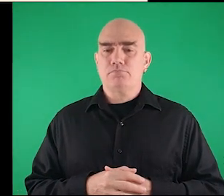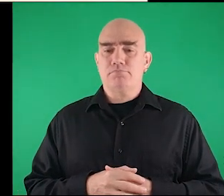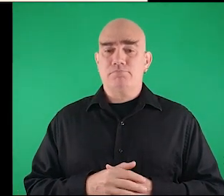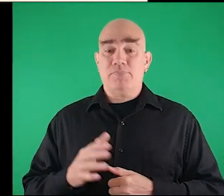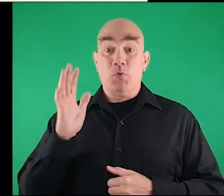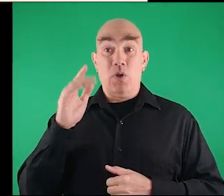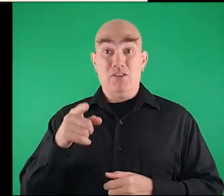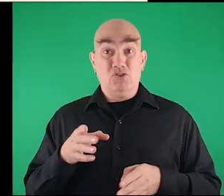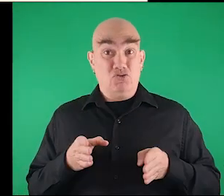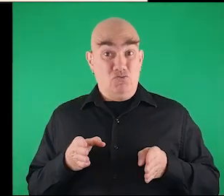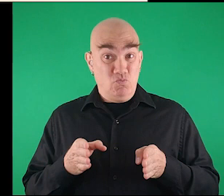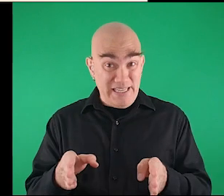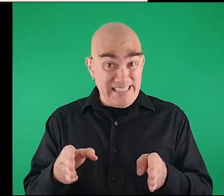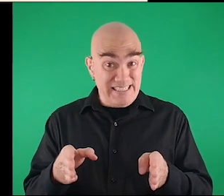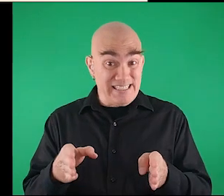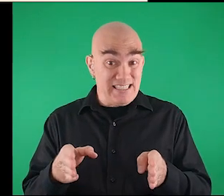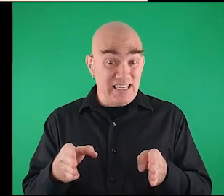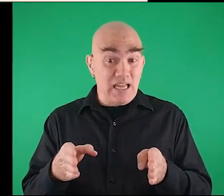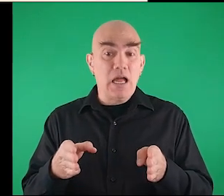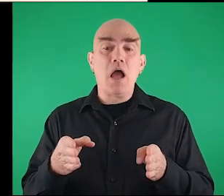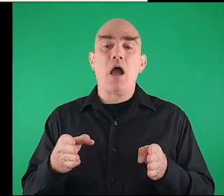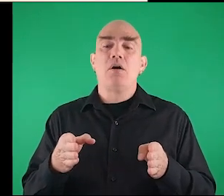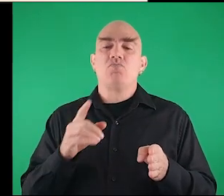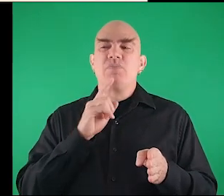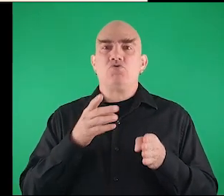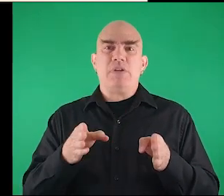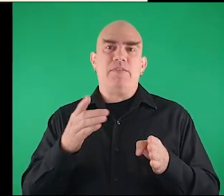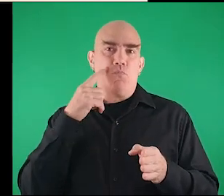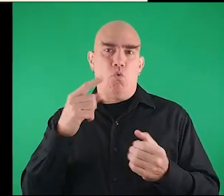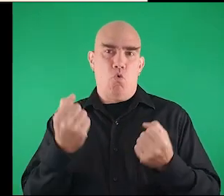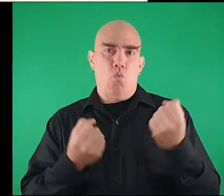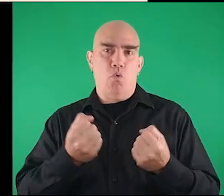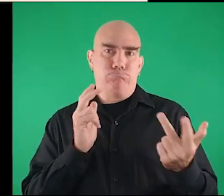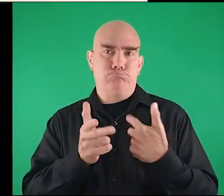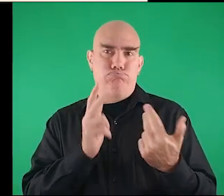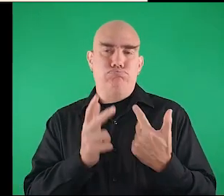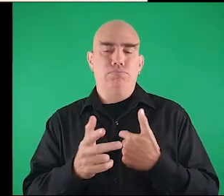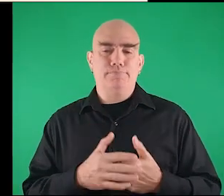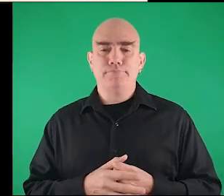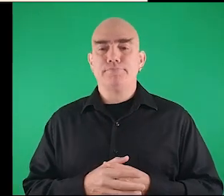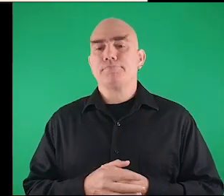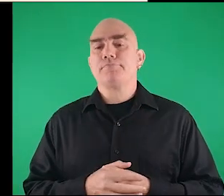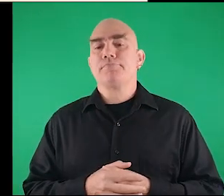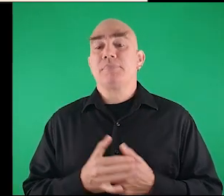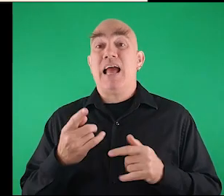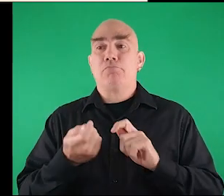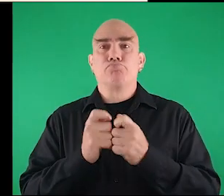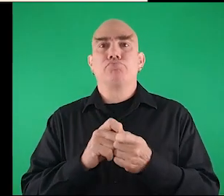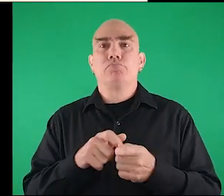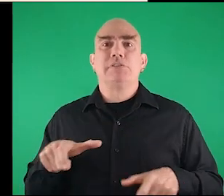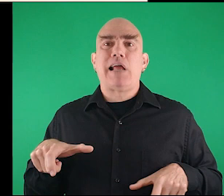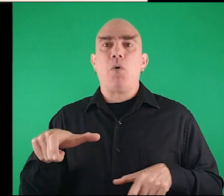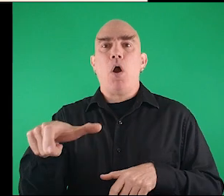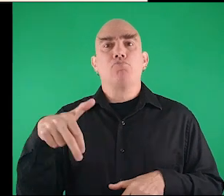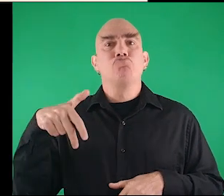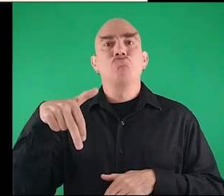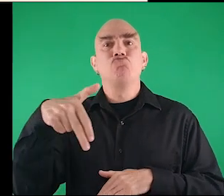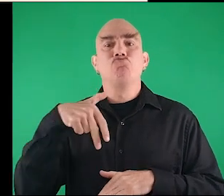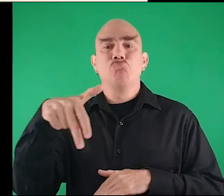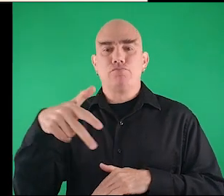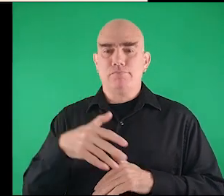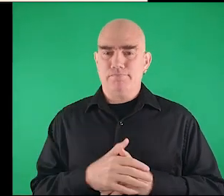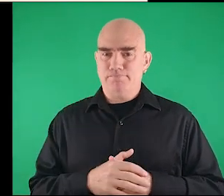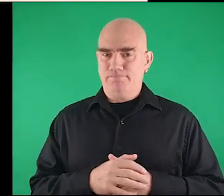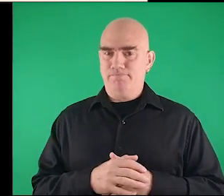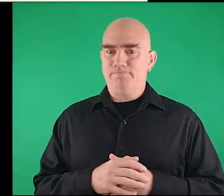Previously, this was a street, really a street with vehicles and they are